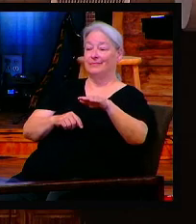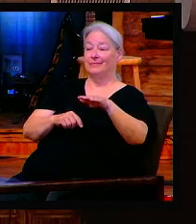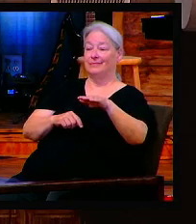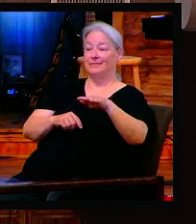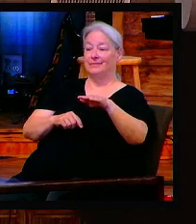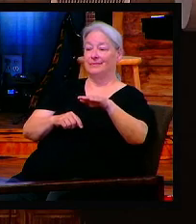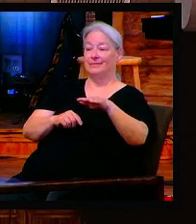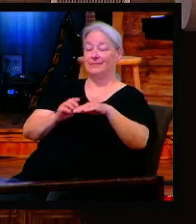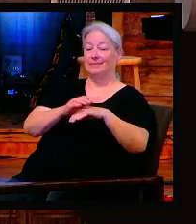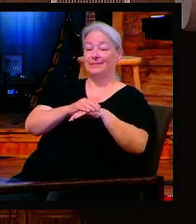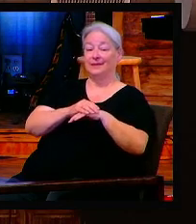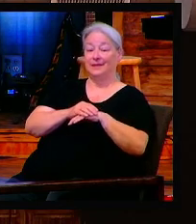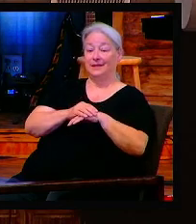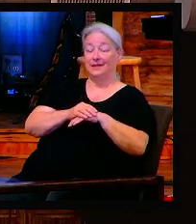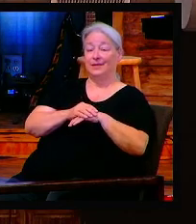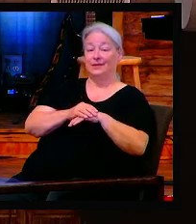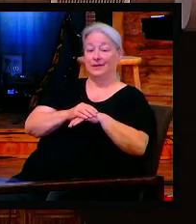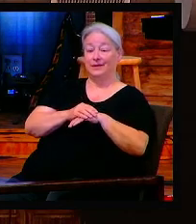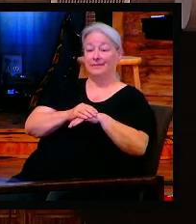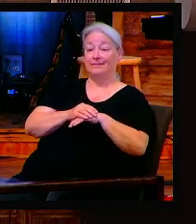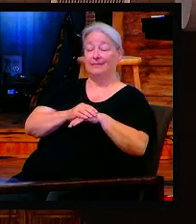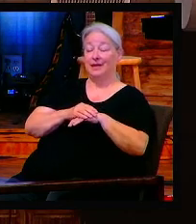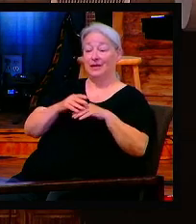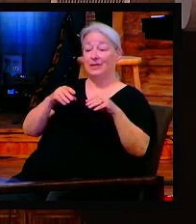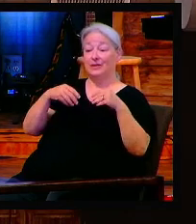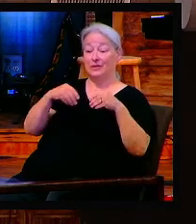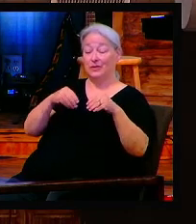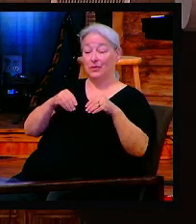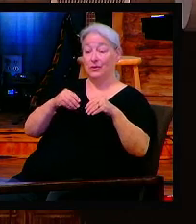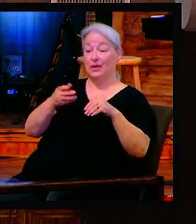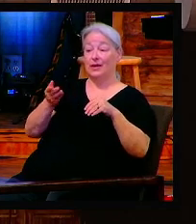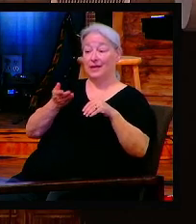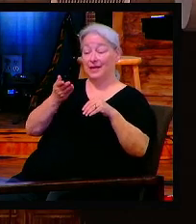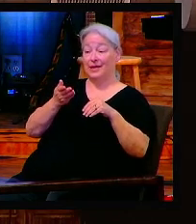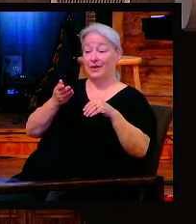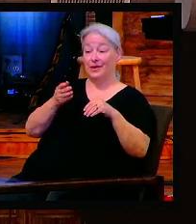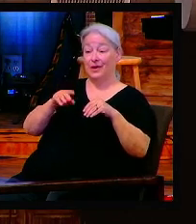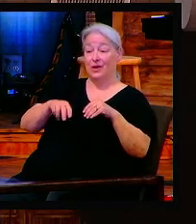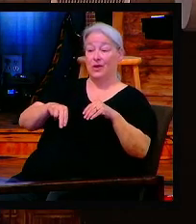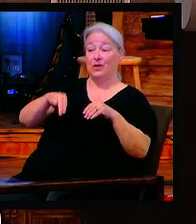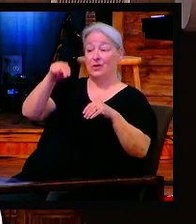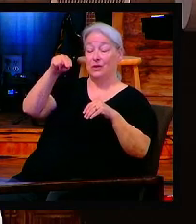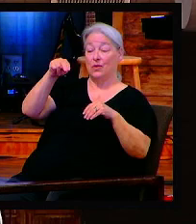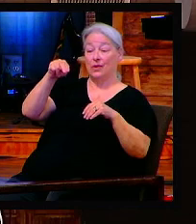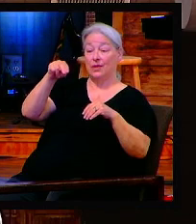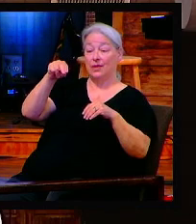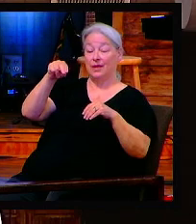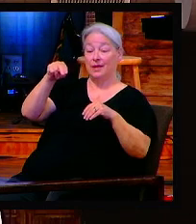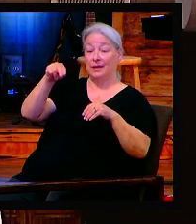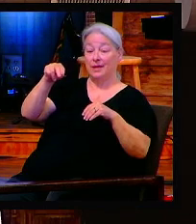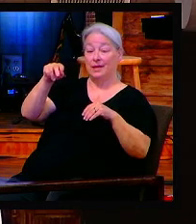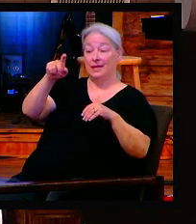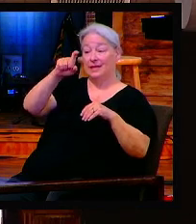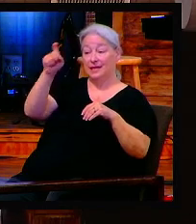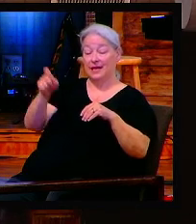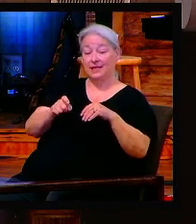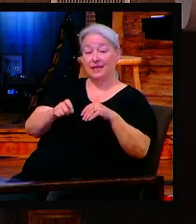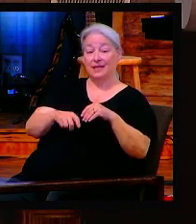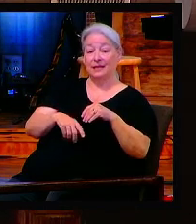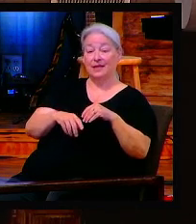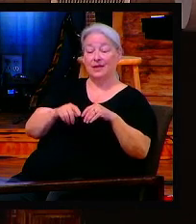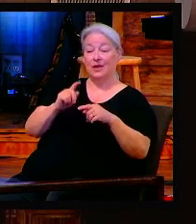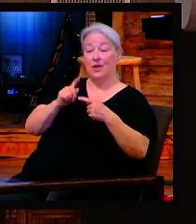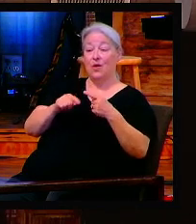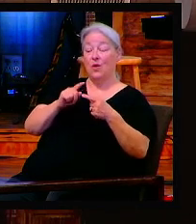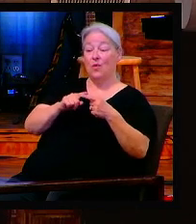local North Texas store. You can, when you go up to this machine, you put your hand in it. And guess what,